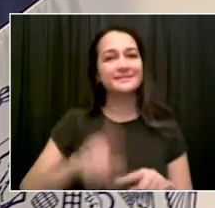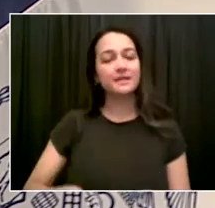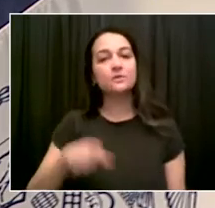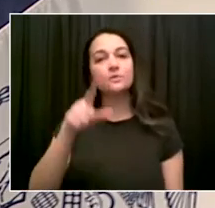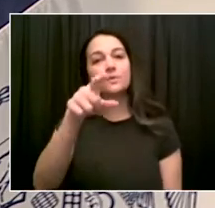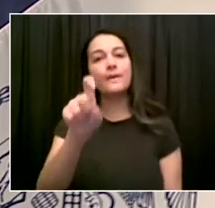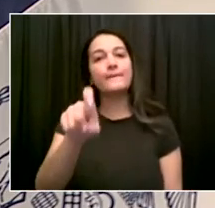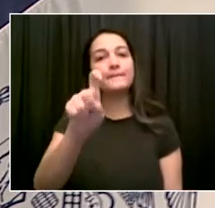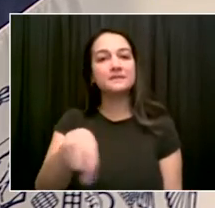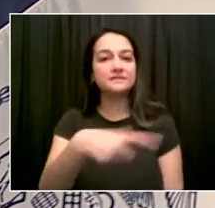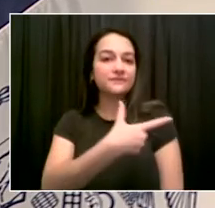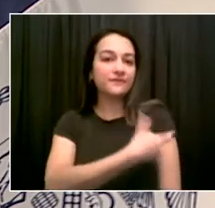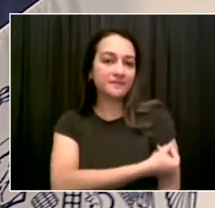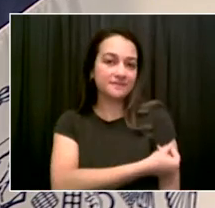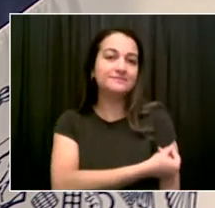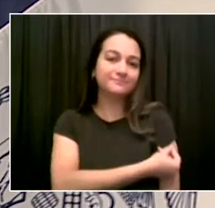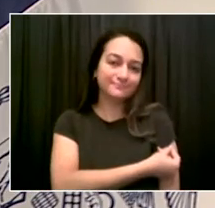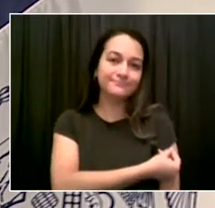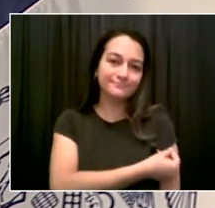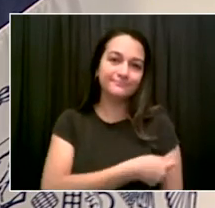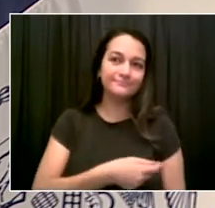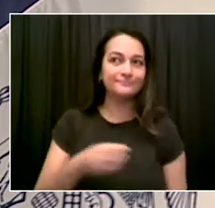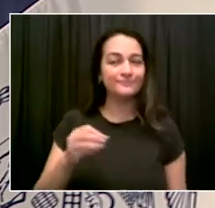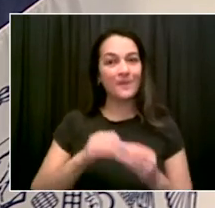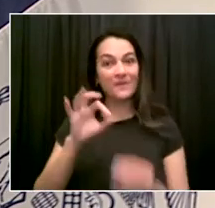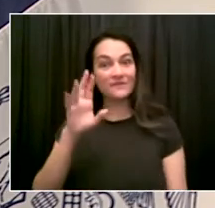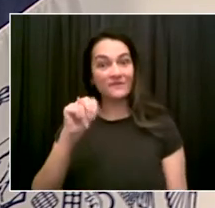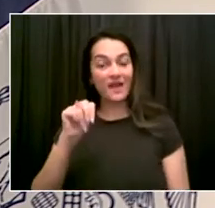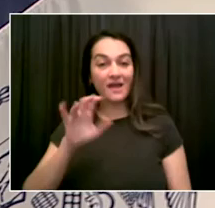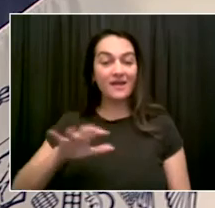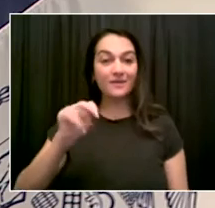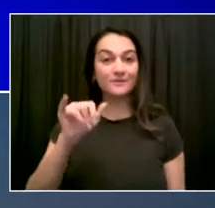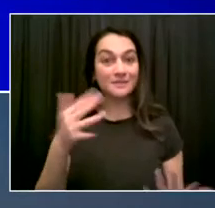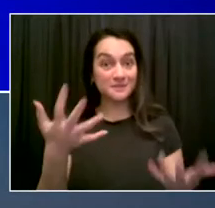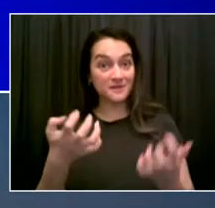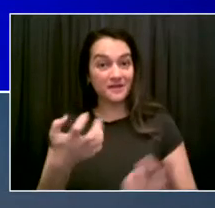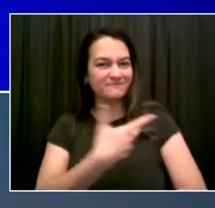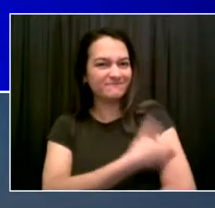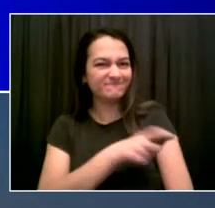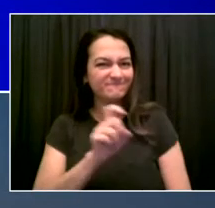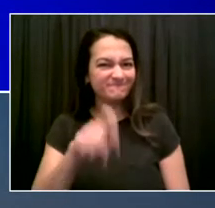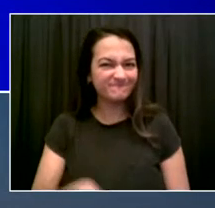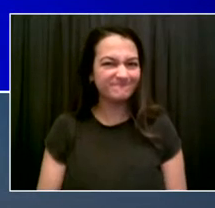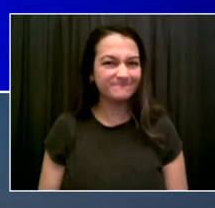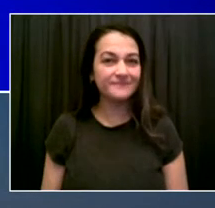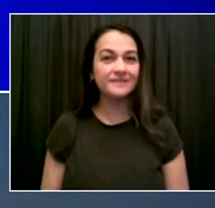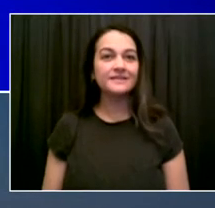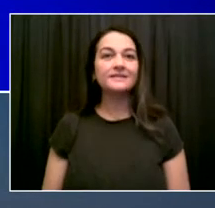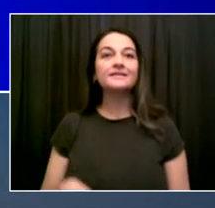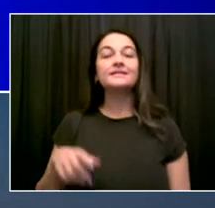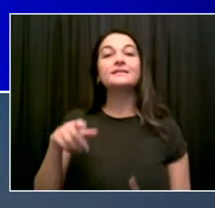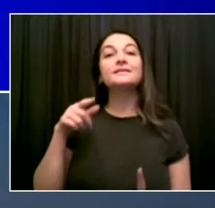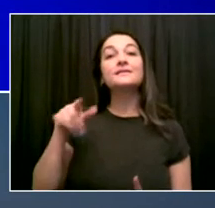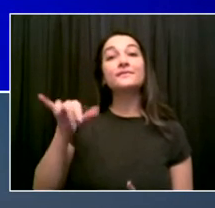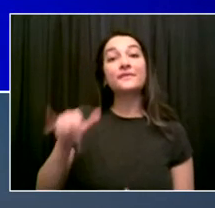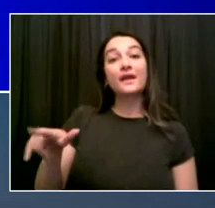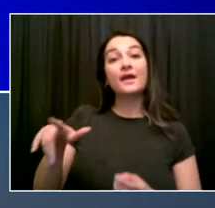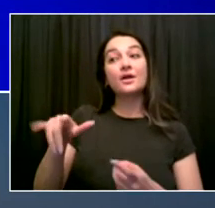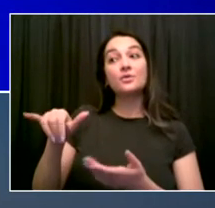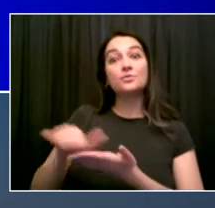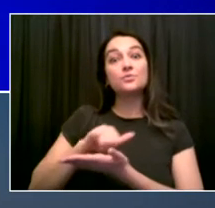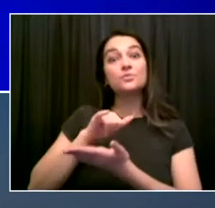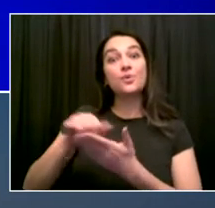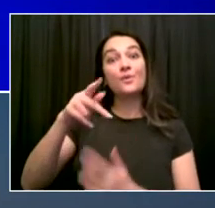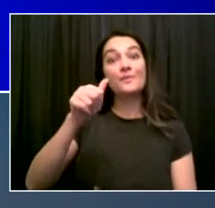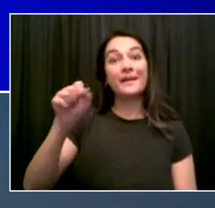first-in-the-nation approach. It will require vaccination for workers and customers in indoor